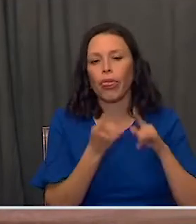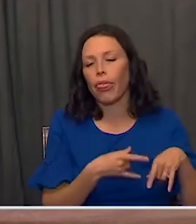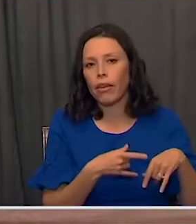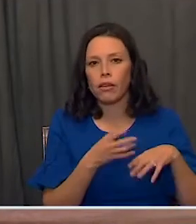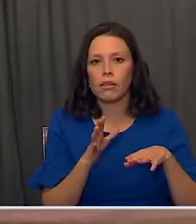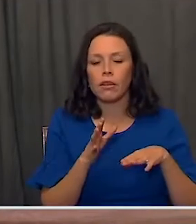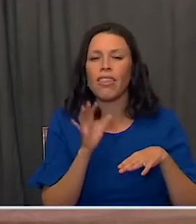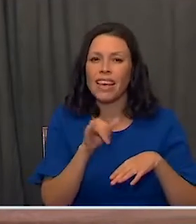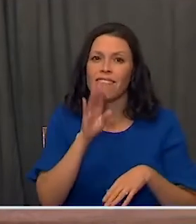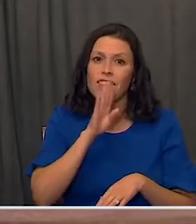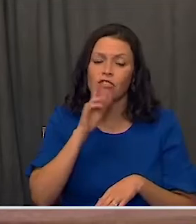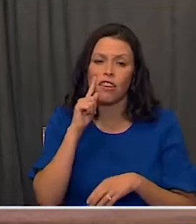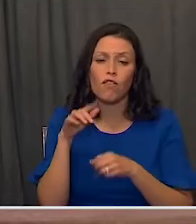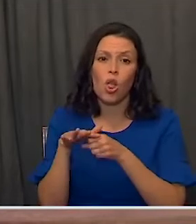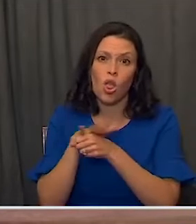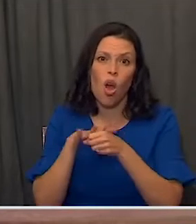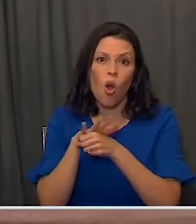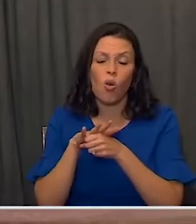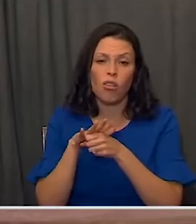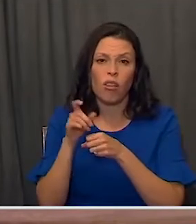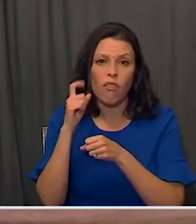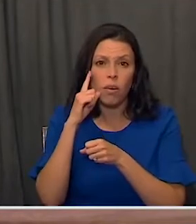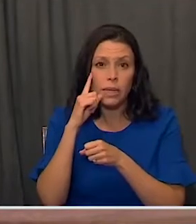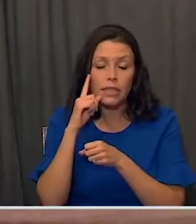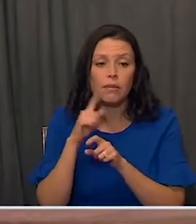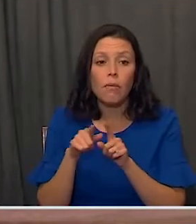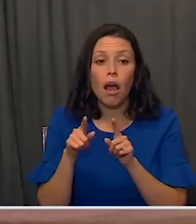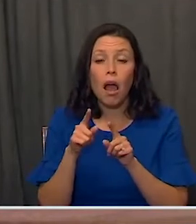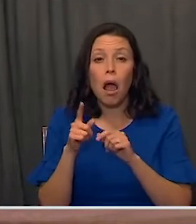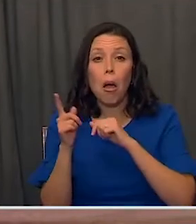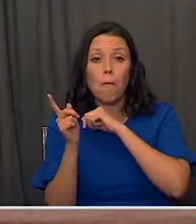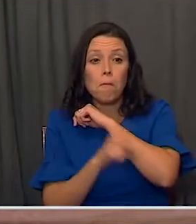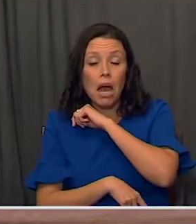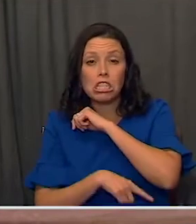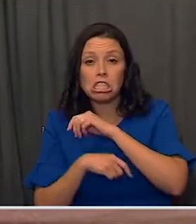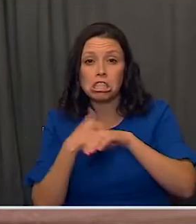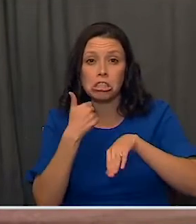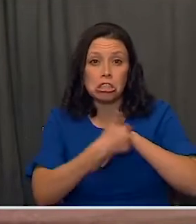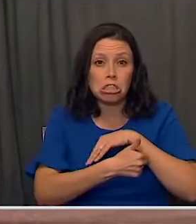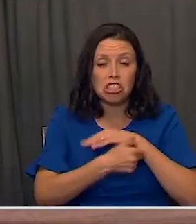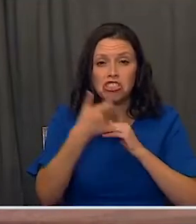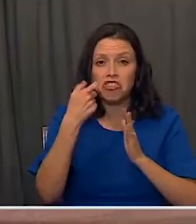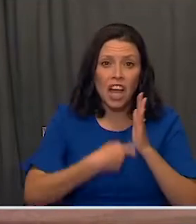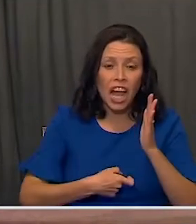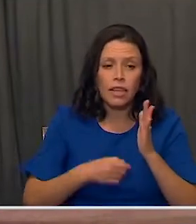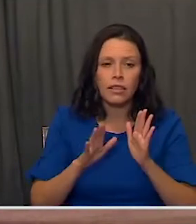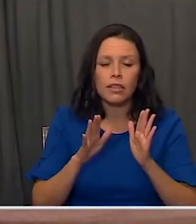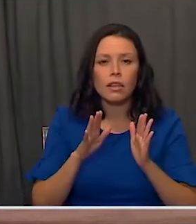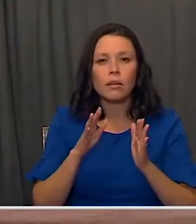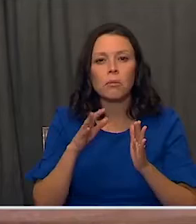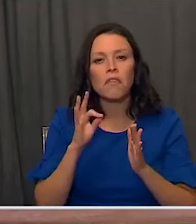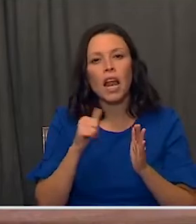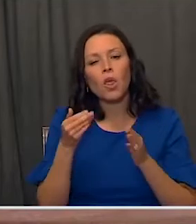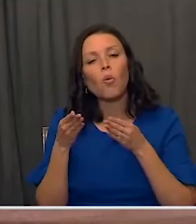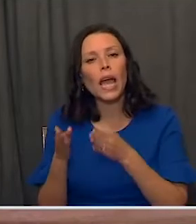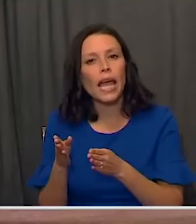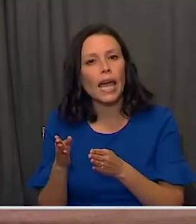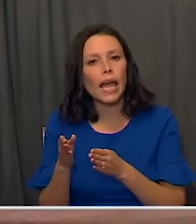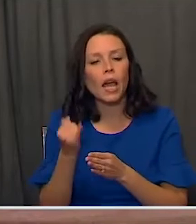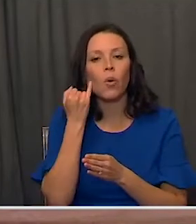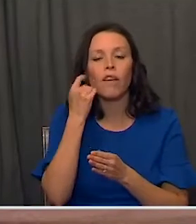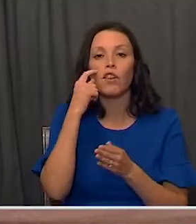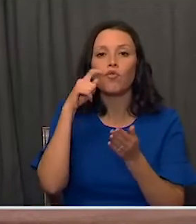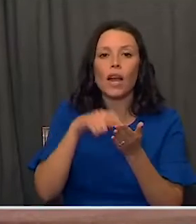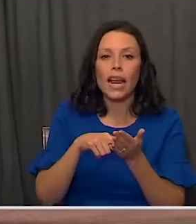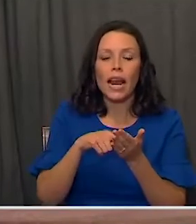is gravely frustrating for local officials, but rather than punishing or sanctioning, what if we employ a different technique? What if we